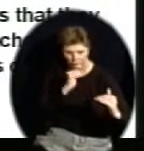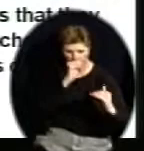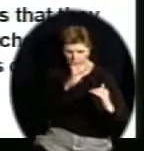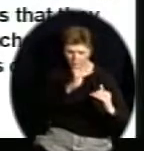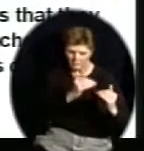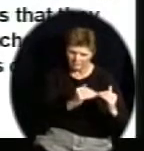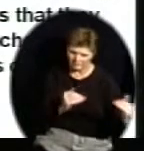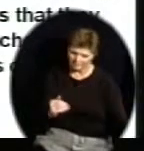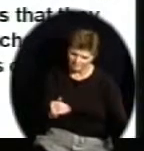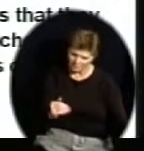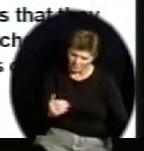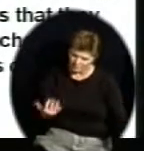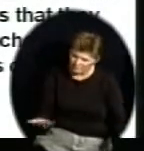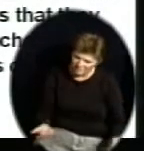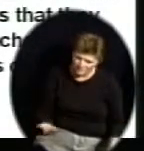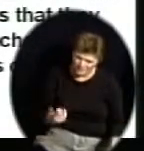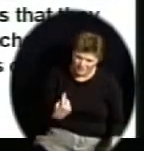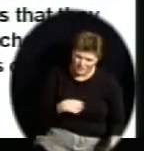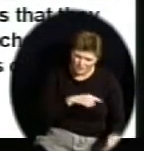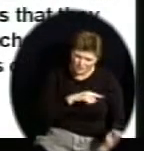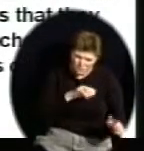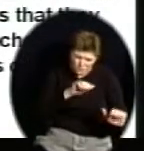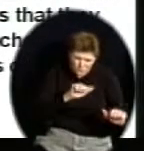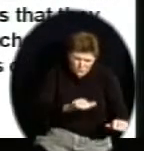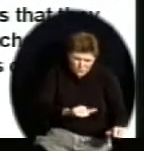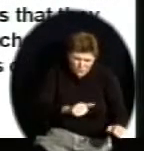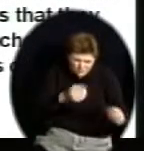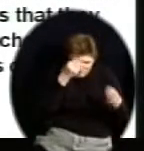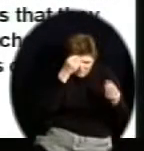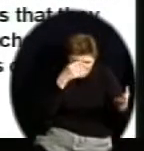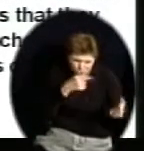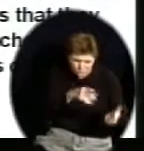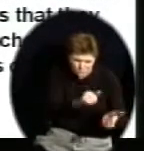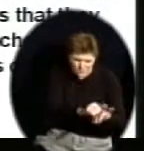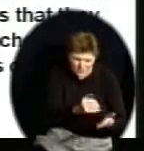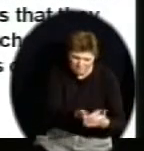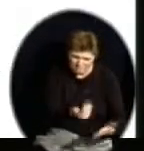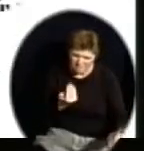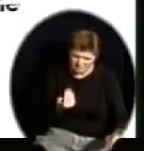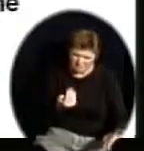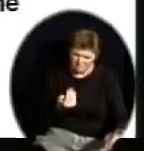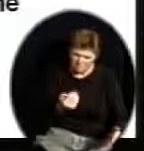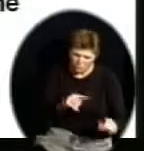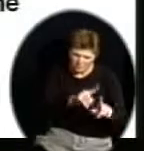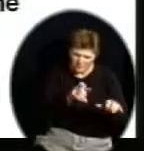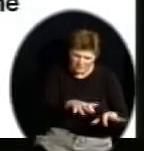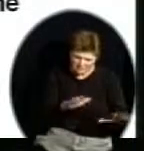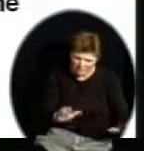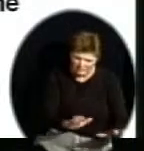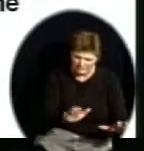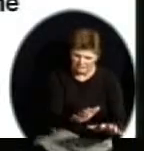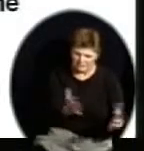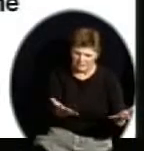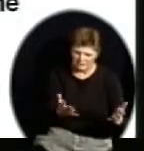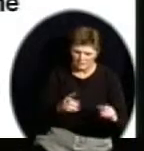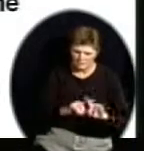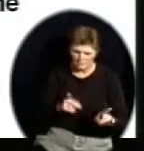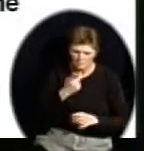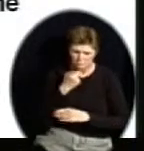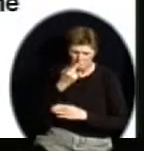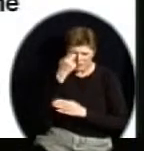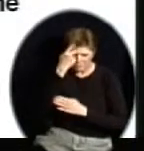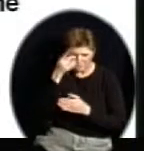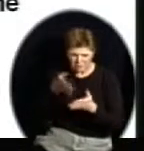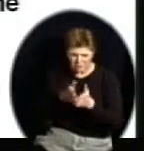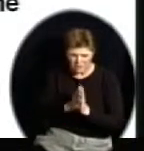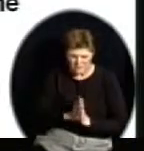fifth grade level. Again, we could have told you that before the child took the test. And then the parent is asking, finally, I know that you've done